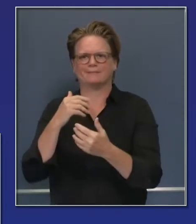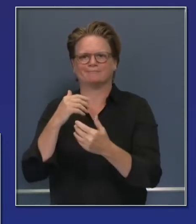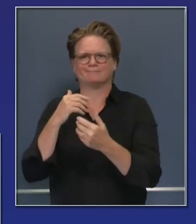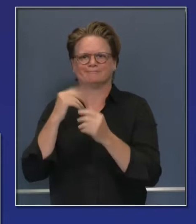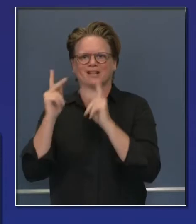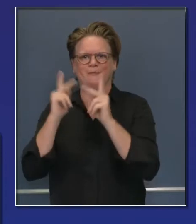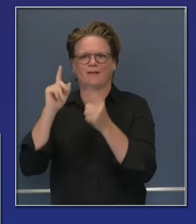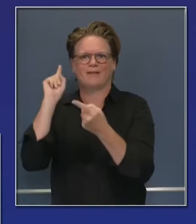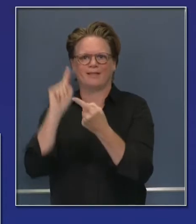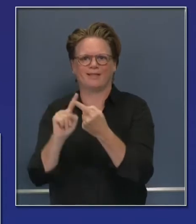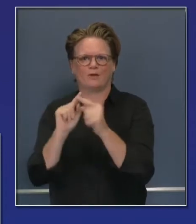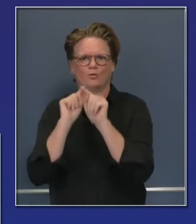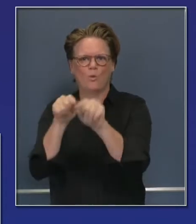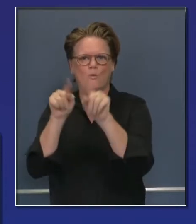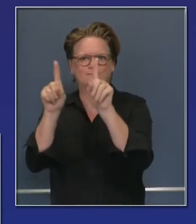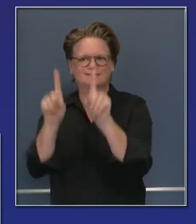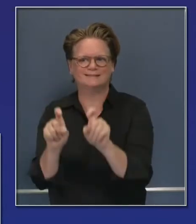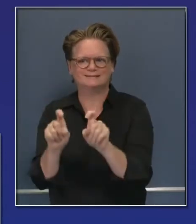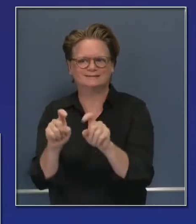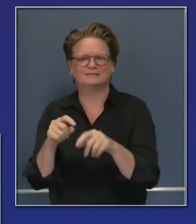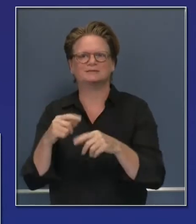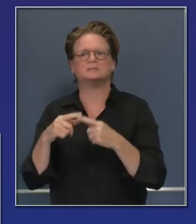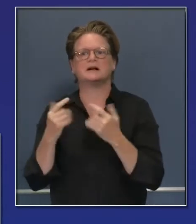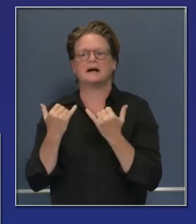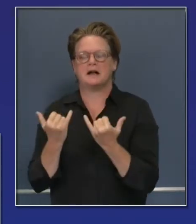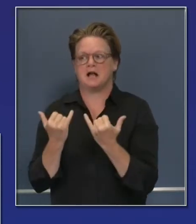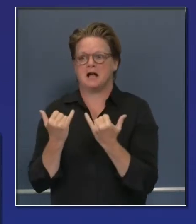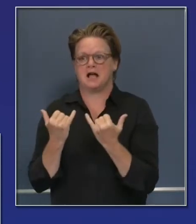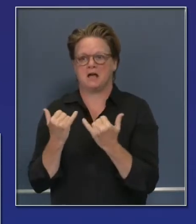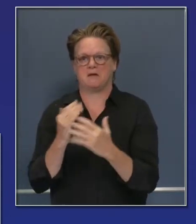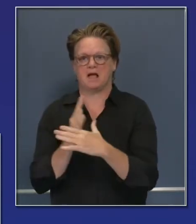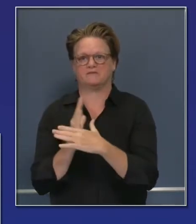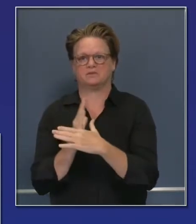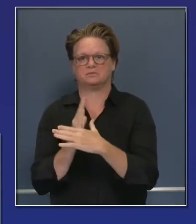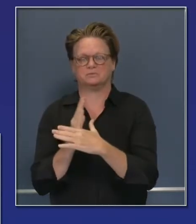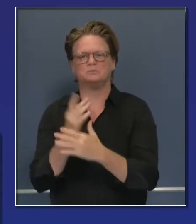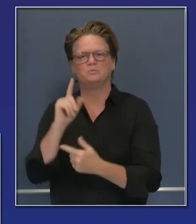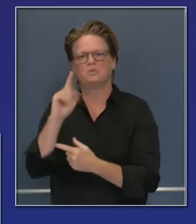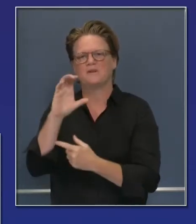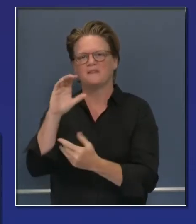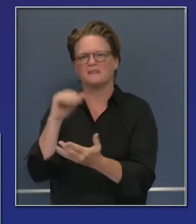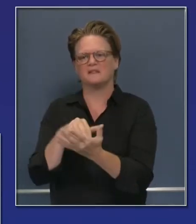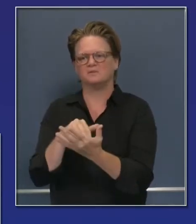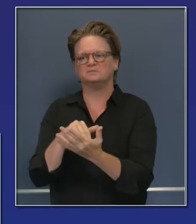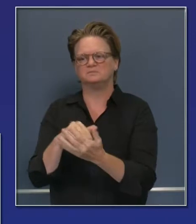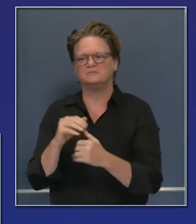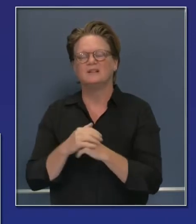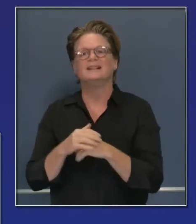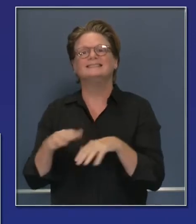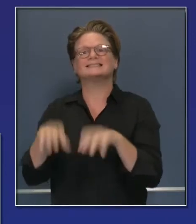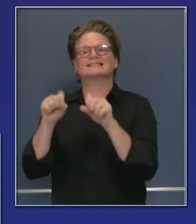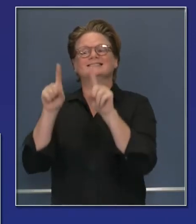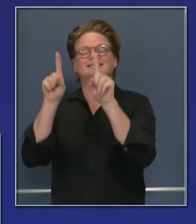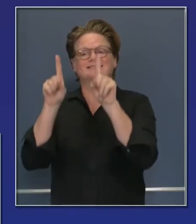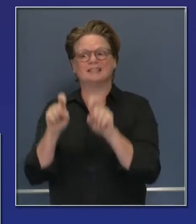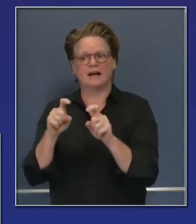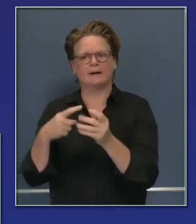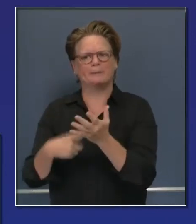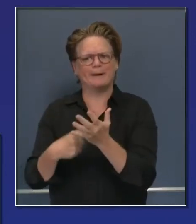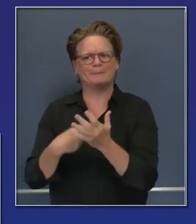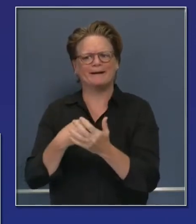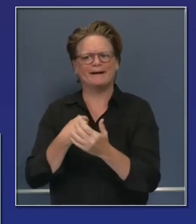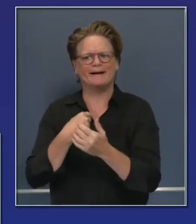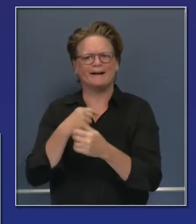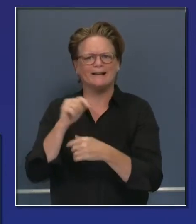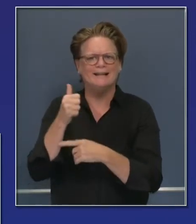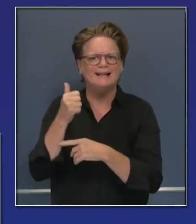so tests a day. The average turnaround time on the test we've seen go north of 10 days, some cases 11,